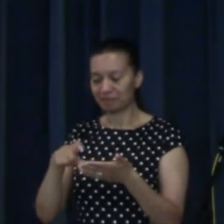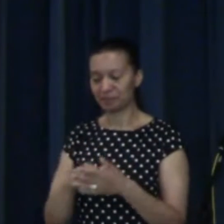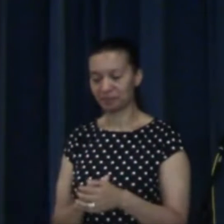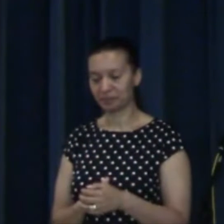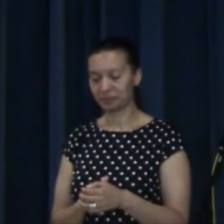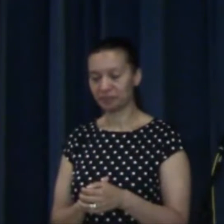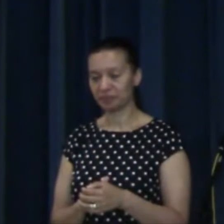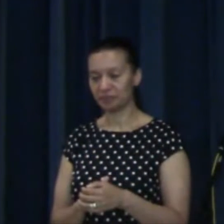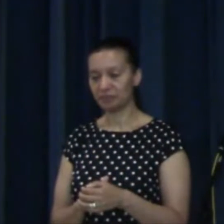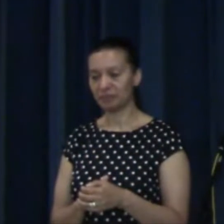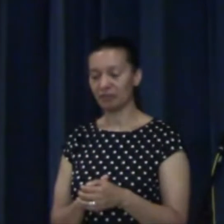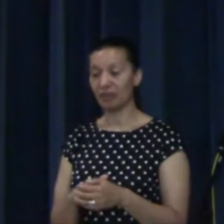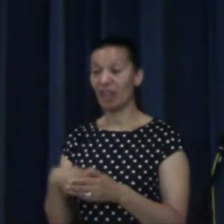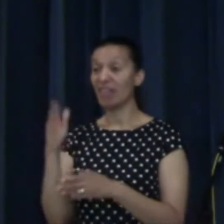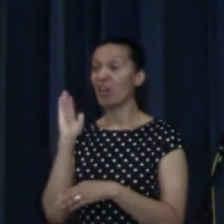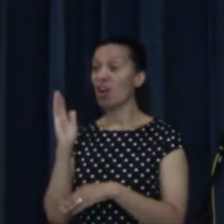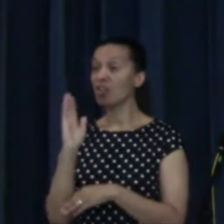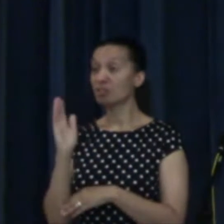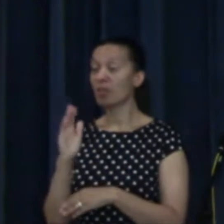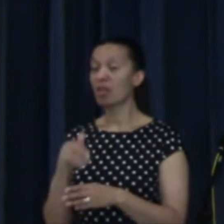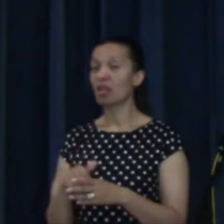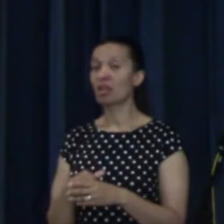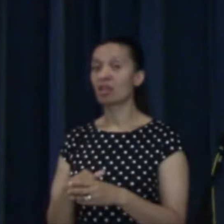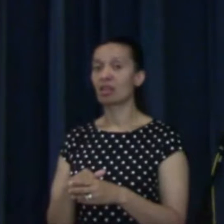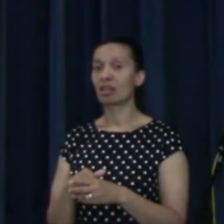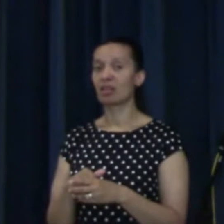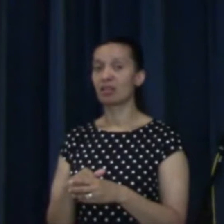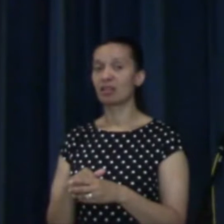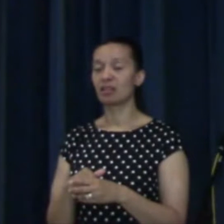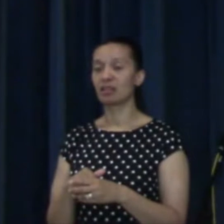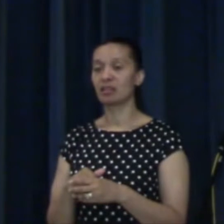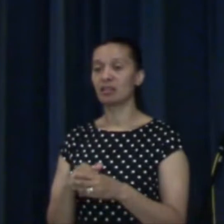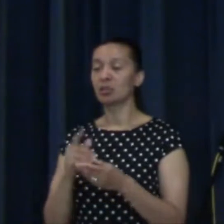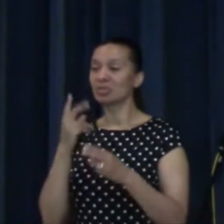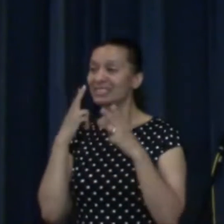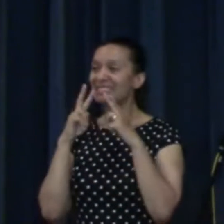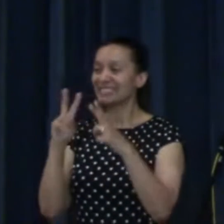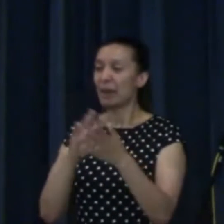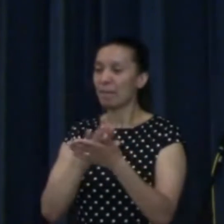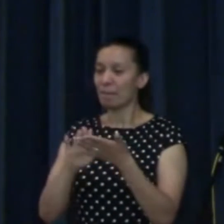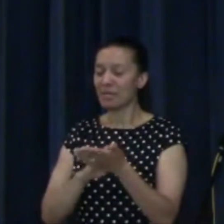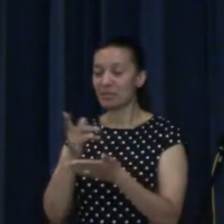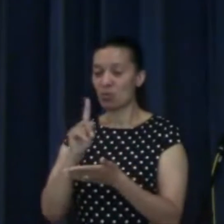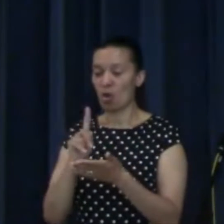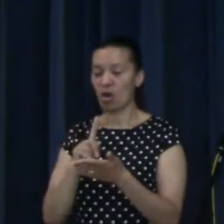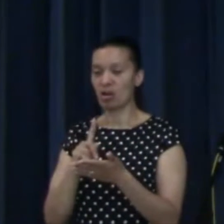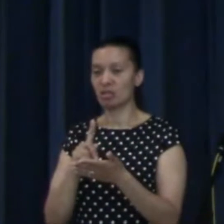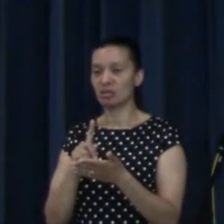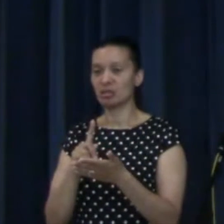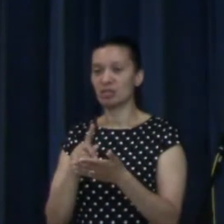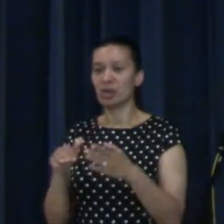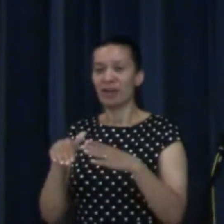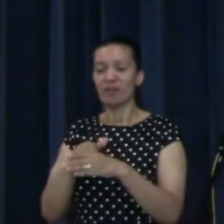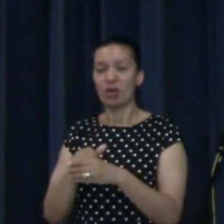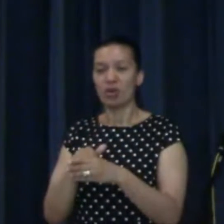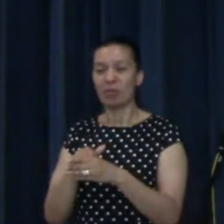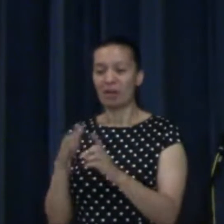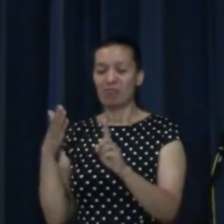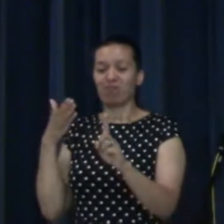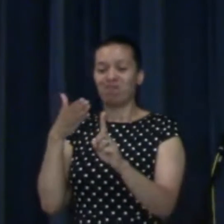Alongside the gospel, we will see what the gospel means in these verses, they talk about the motivation